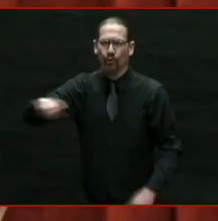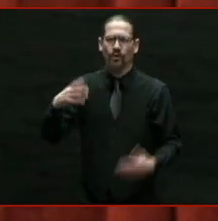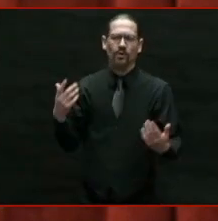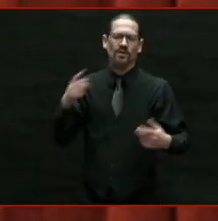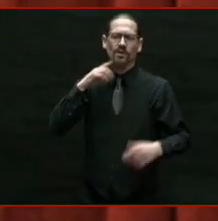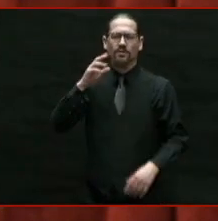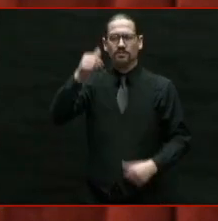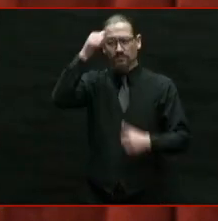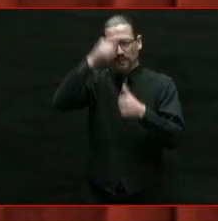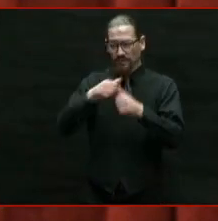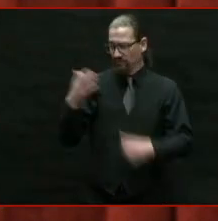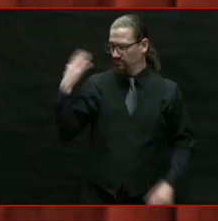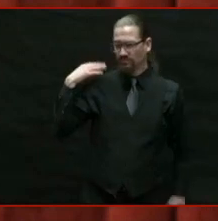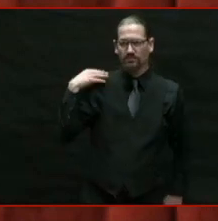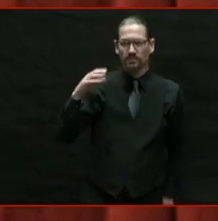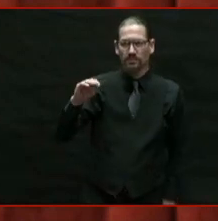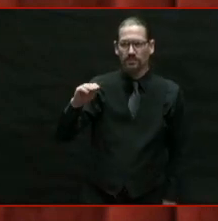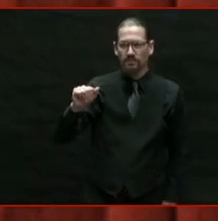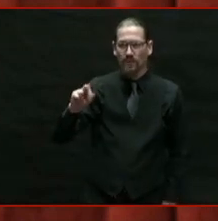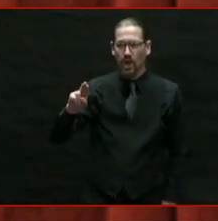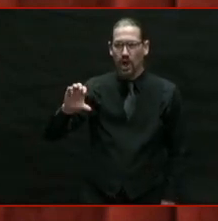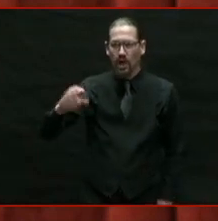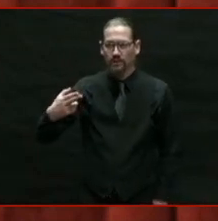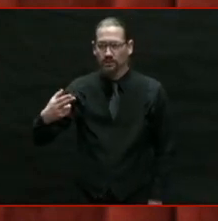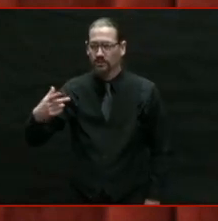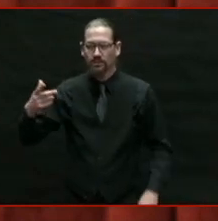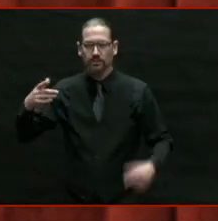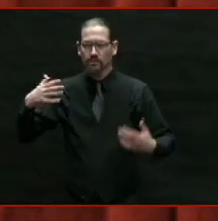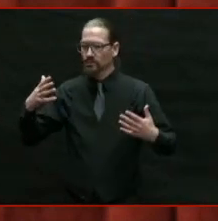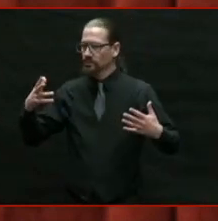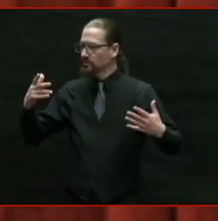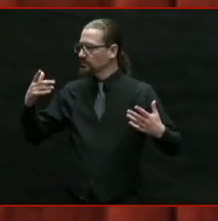And then we brought kids safely back into the classroom.